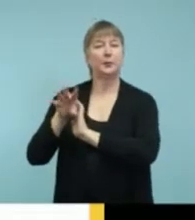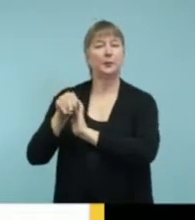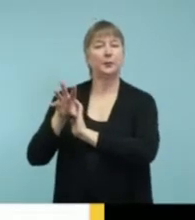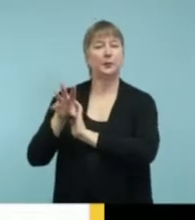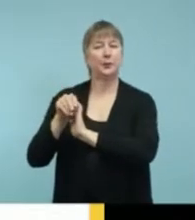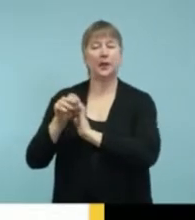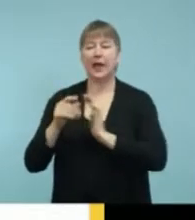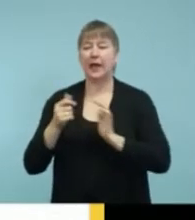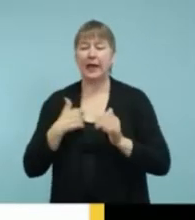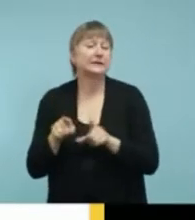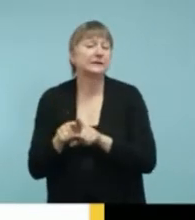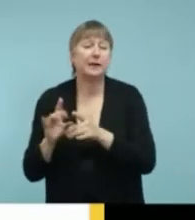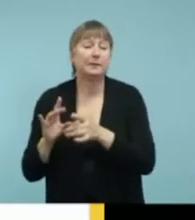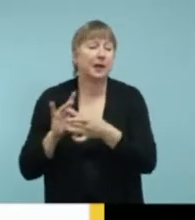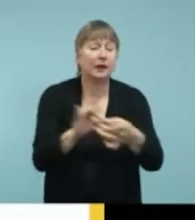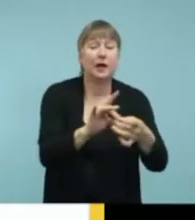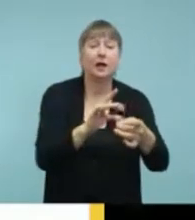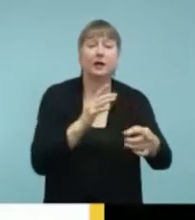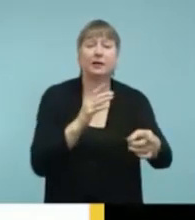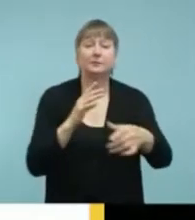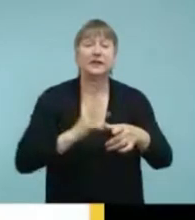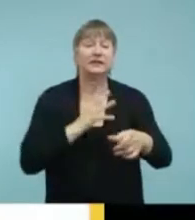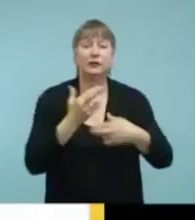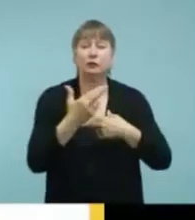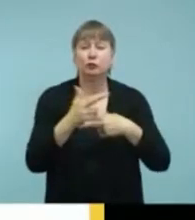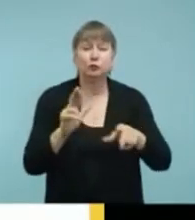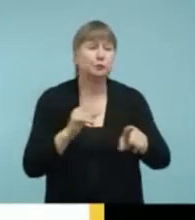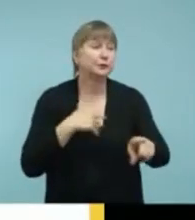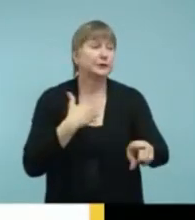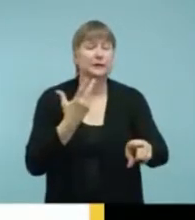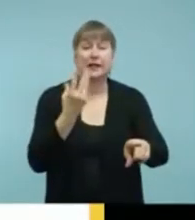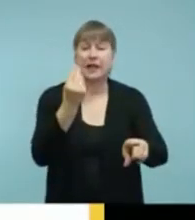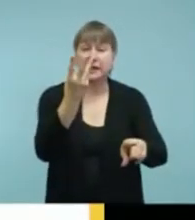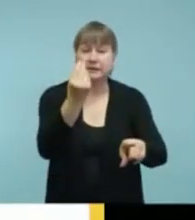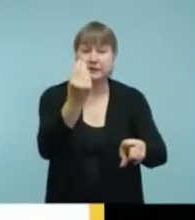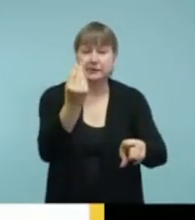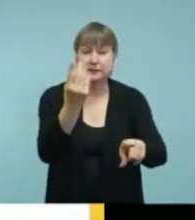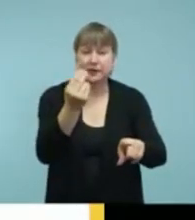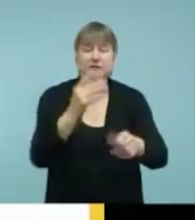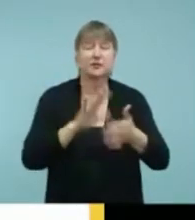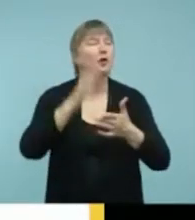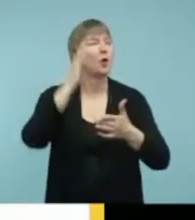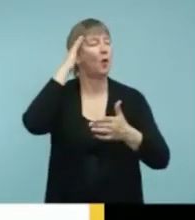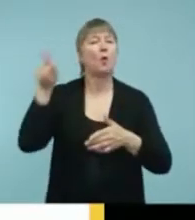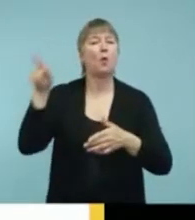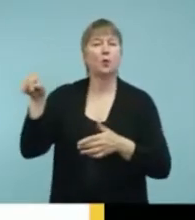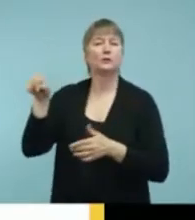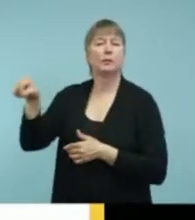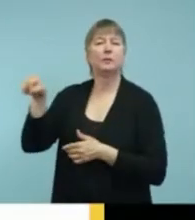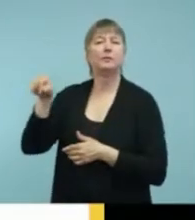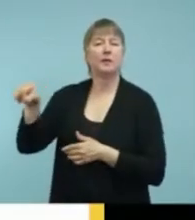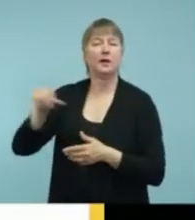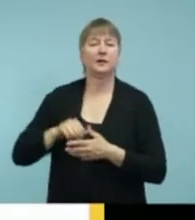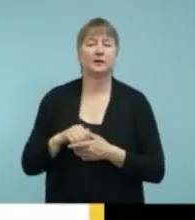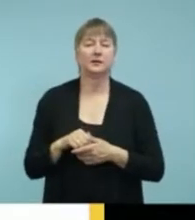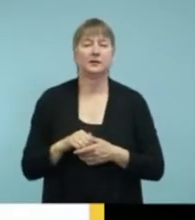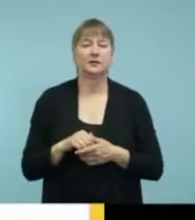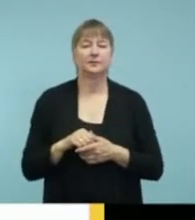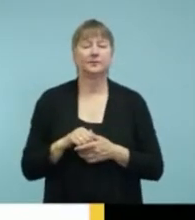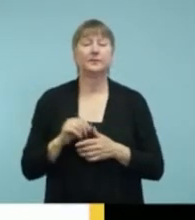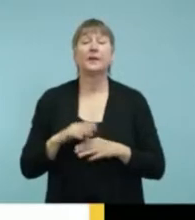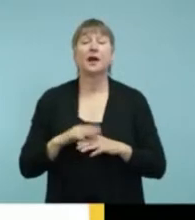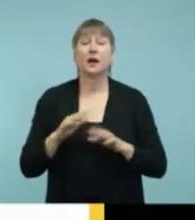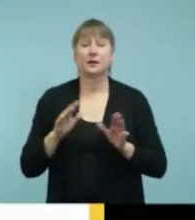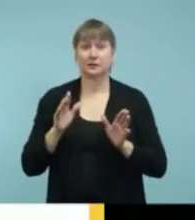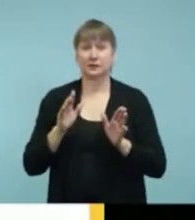living room. And I will know that someone's at the door. Okay, the one on the left has not only it connects to a lamp,